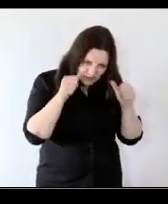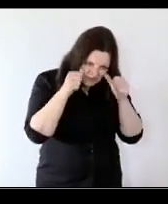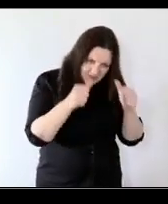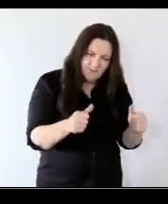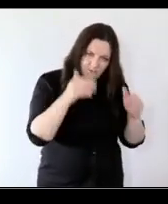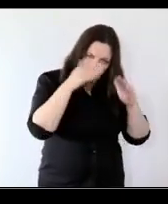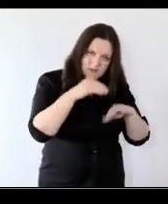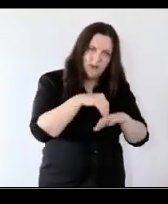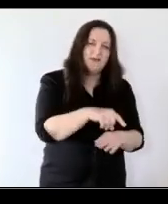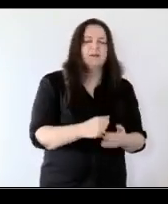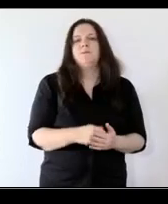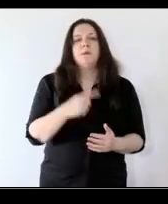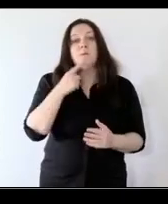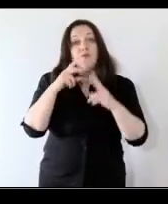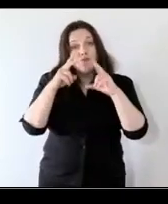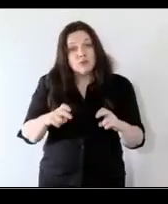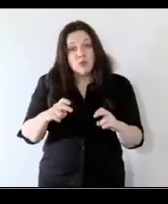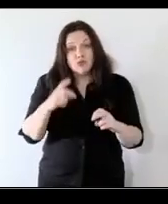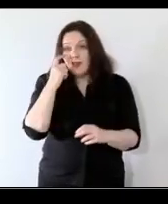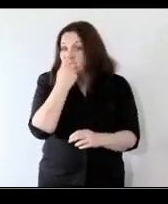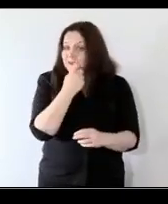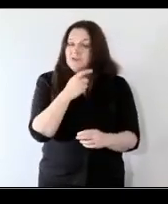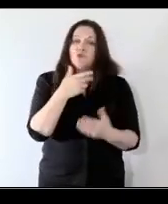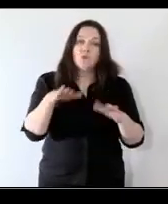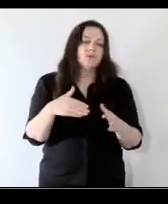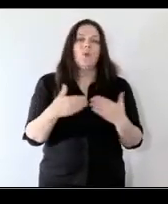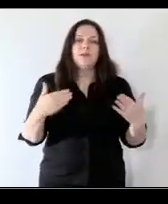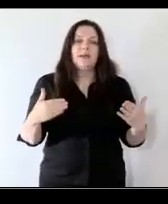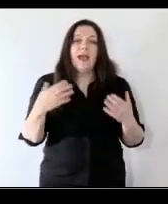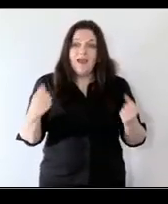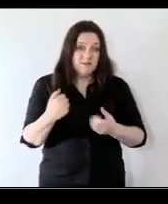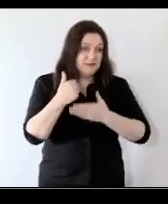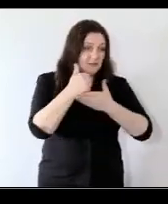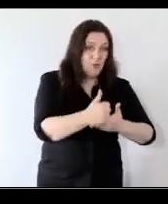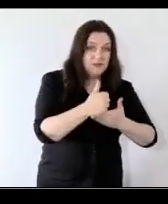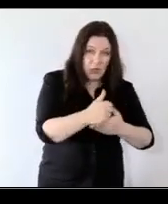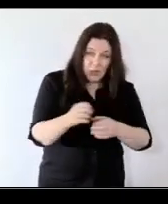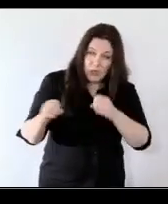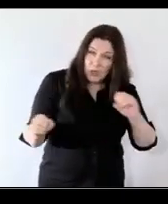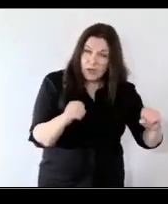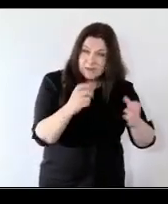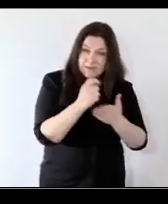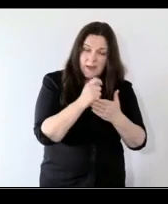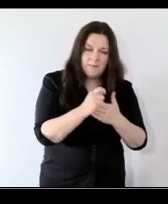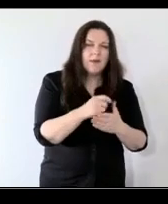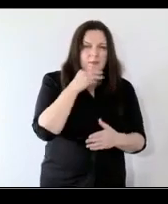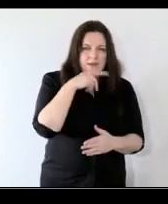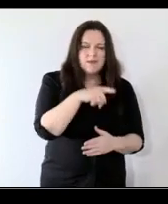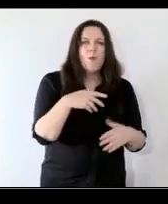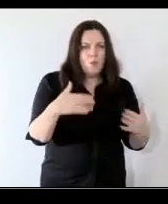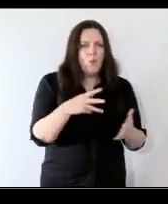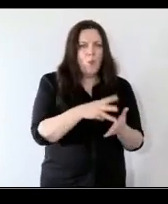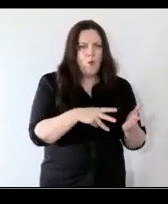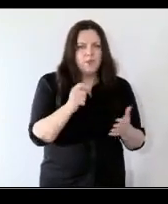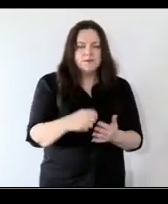but all the research and evidence shows us that putting supports in at that early stage actually does pay dividends